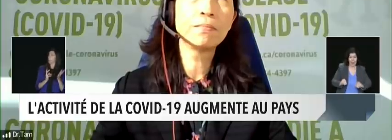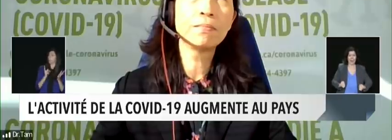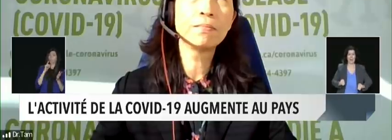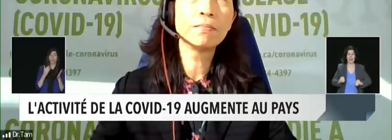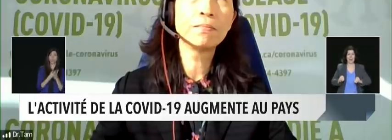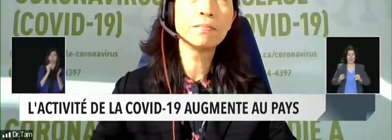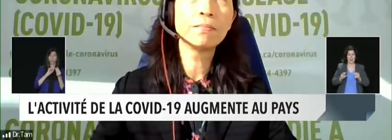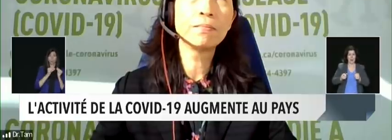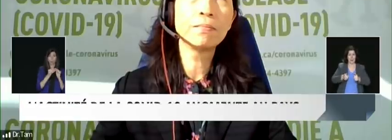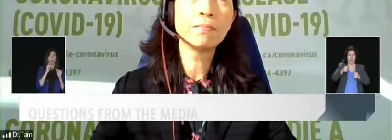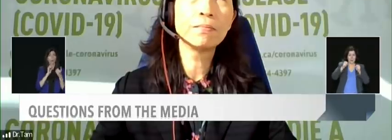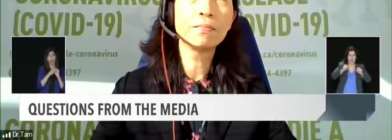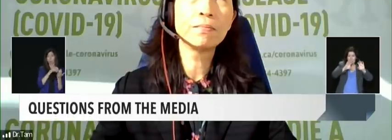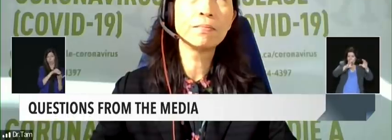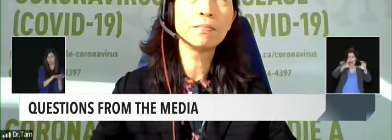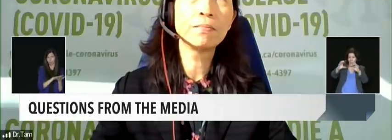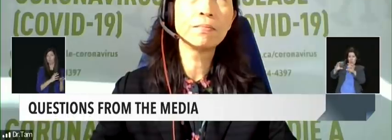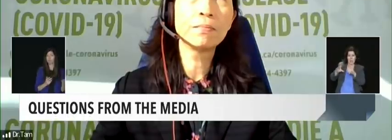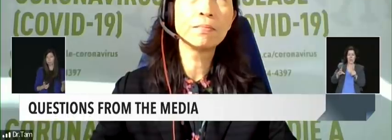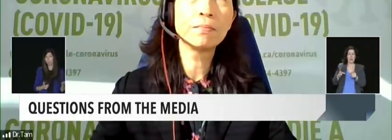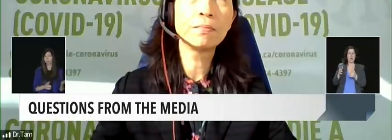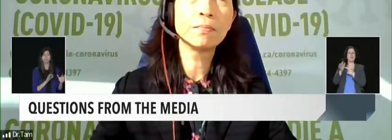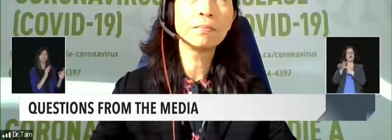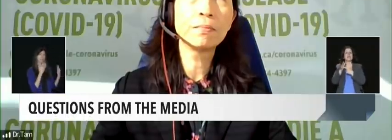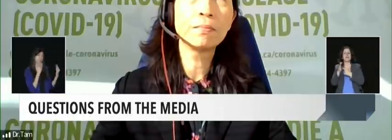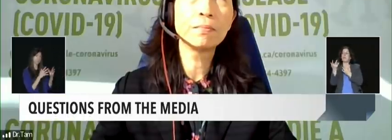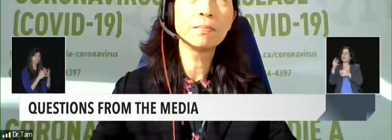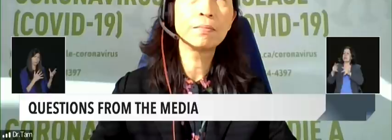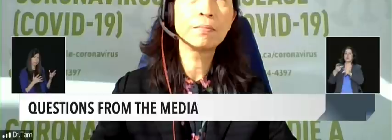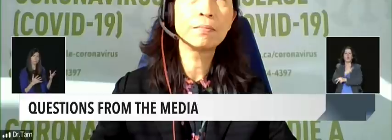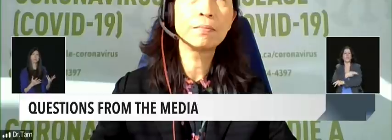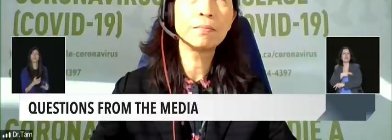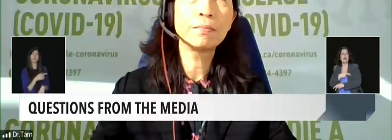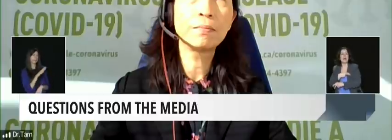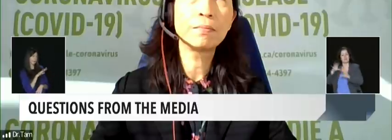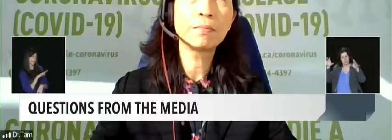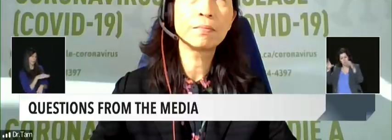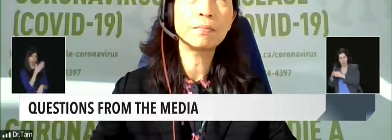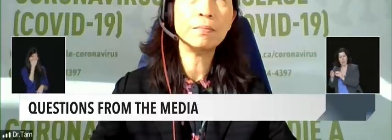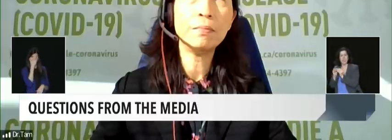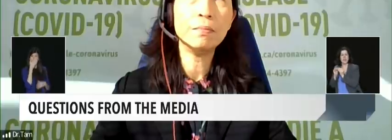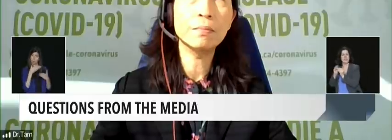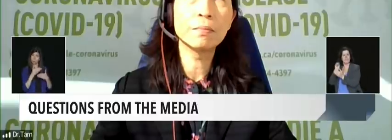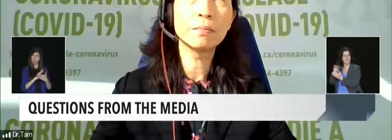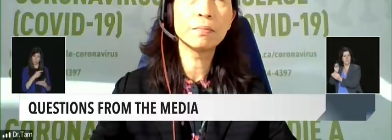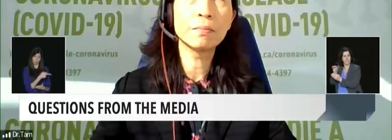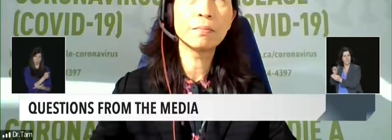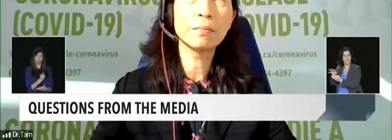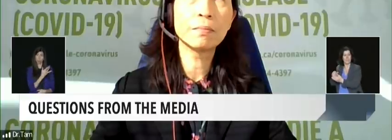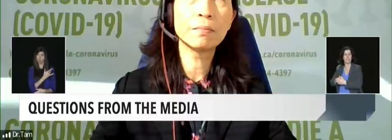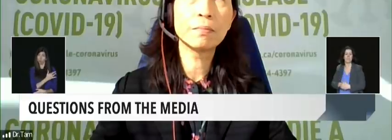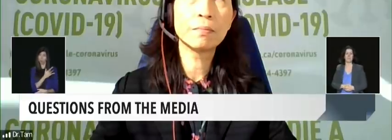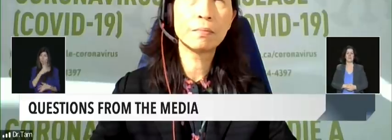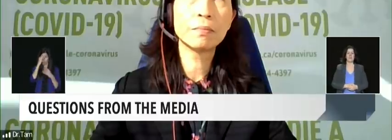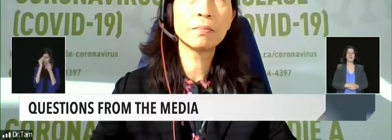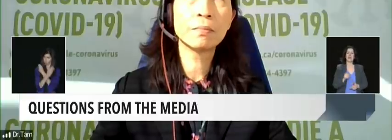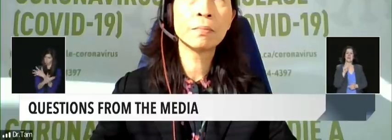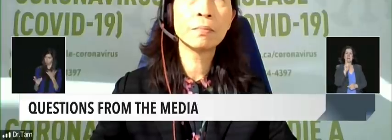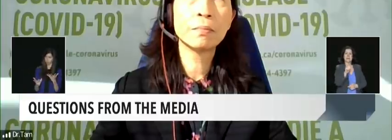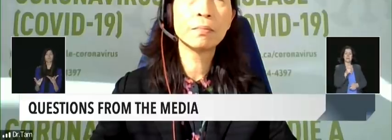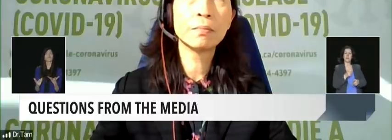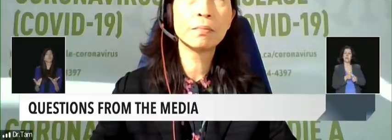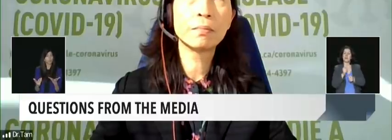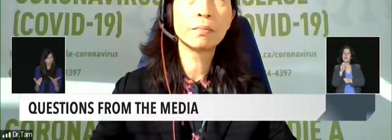Thank you. And Dr. Tam, certain provinces say it's up to individuals to protect themselves from COVID. They're